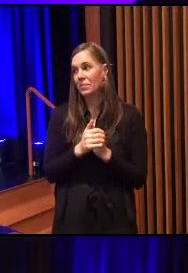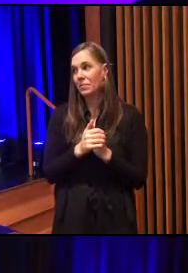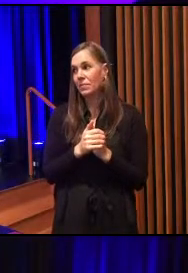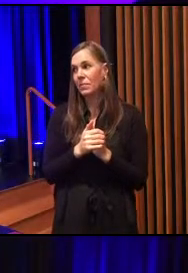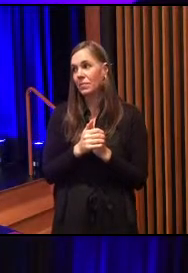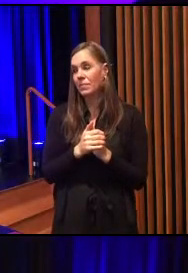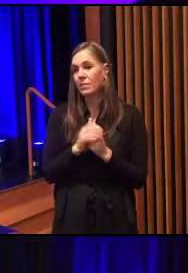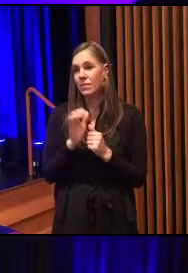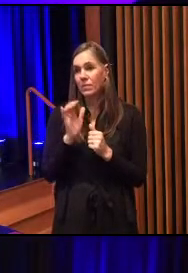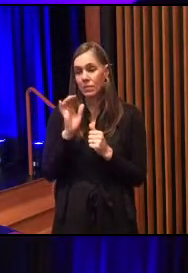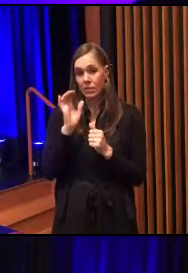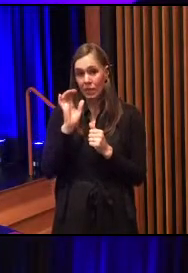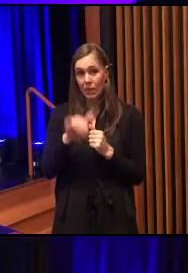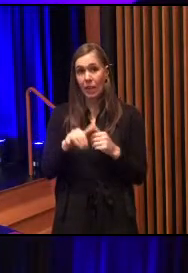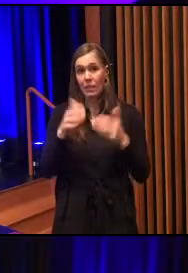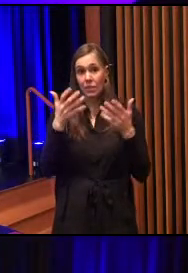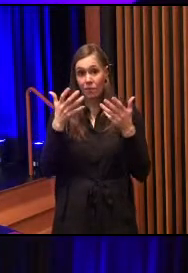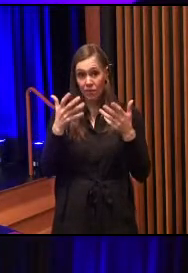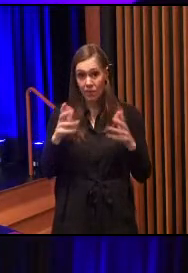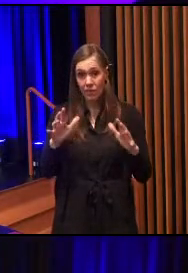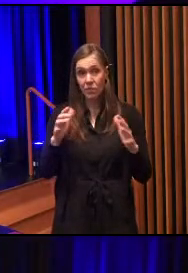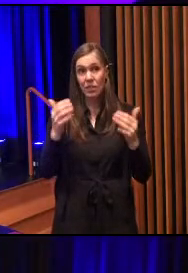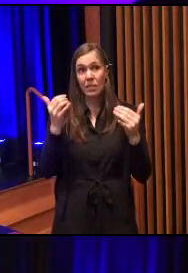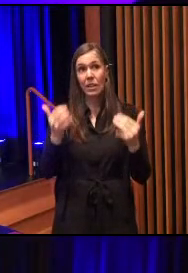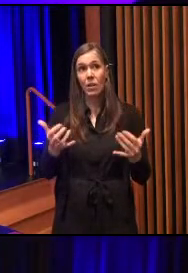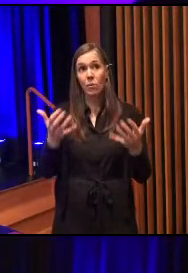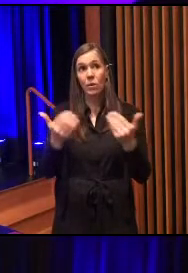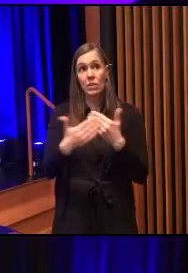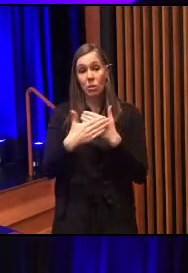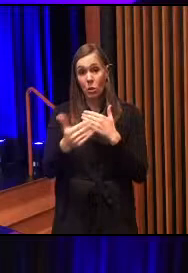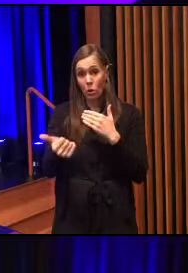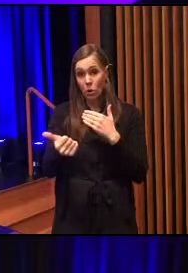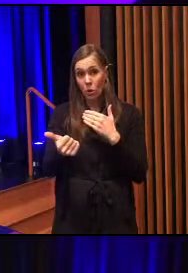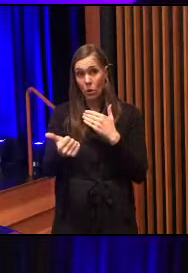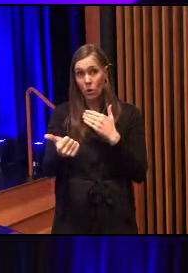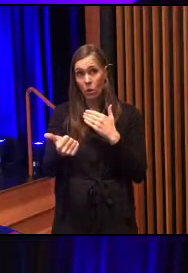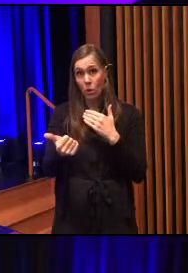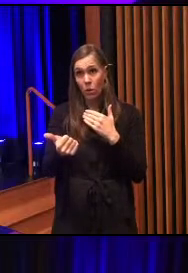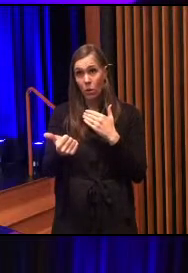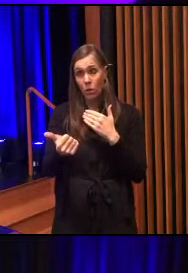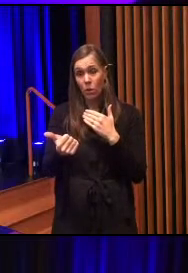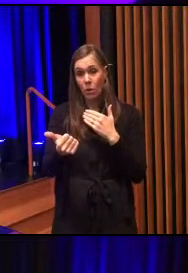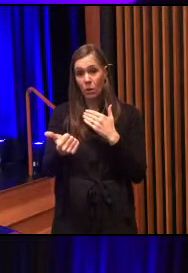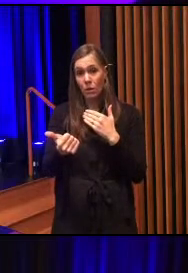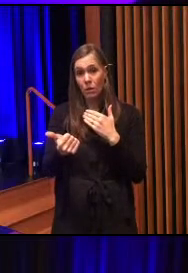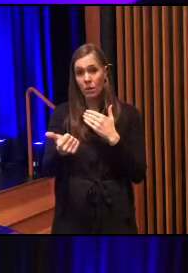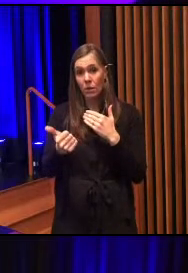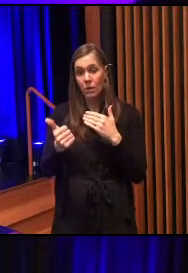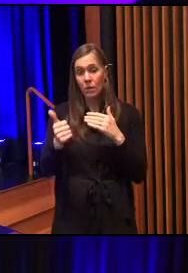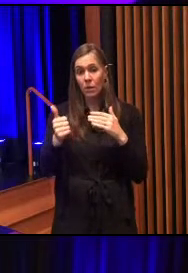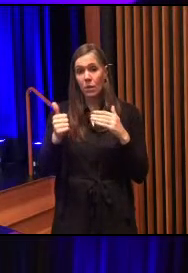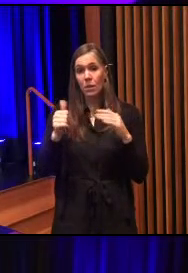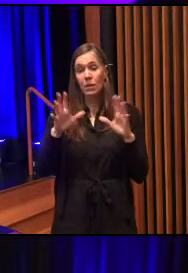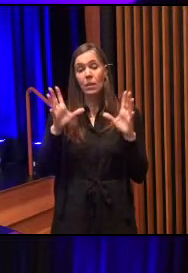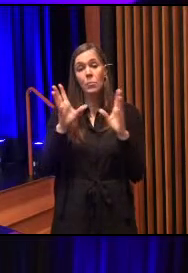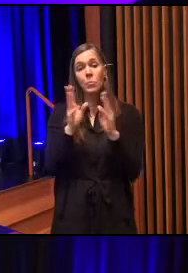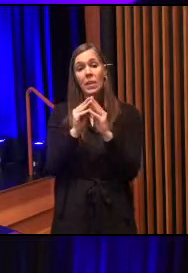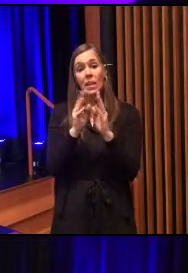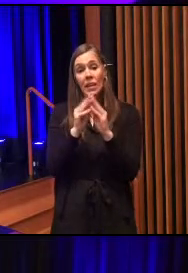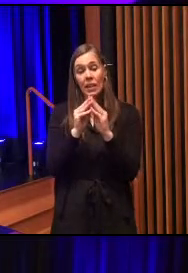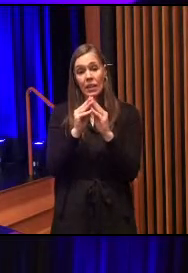So that being done, I'd like to call the organizational meeting